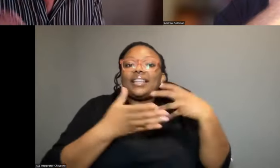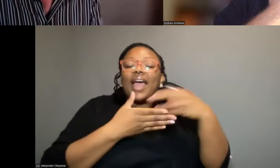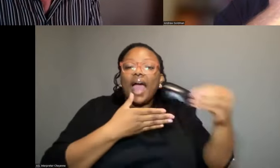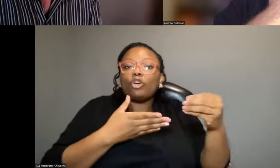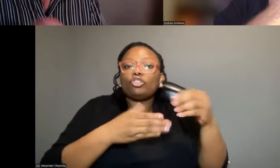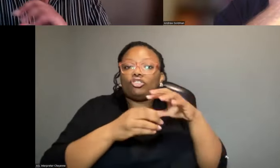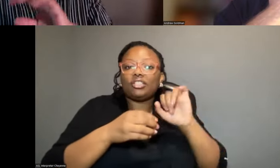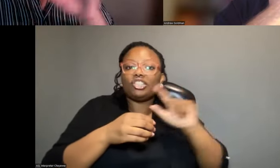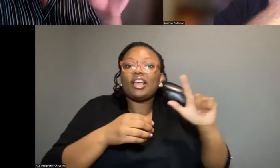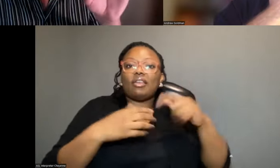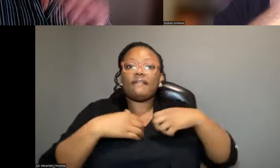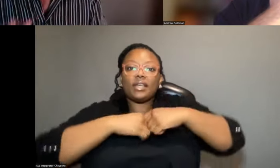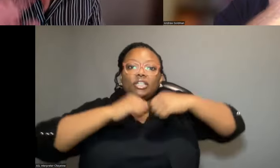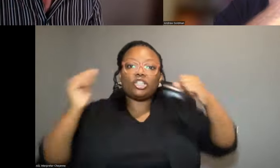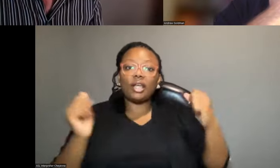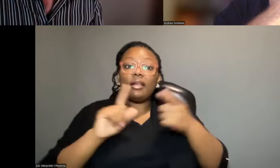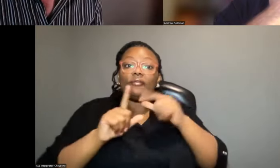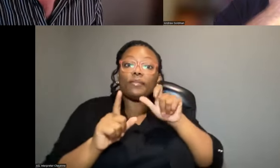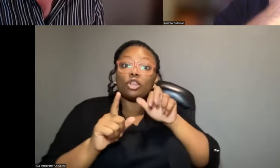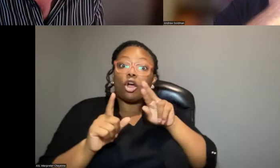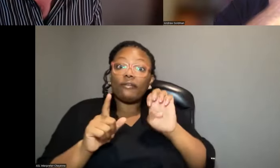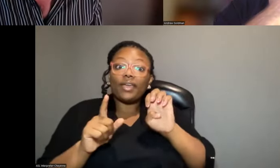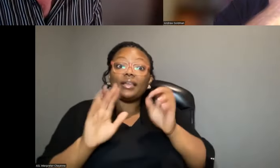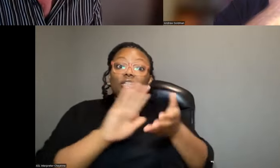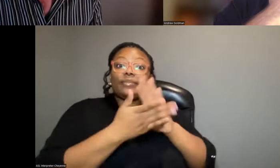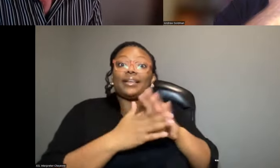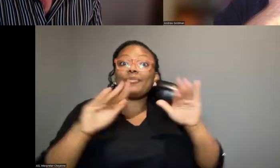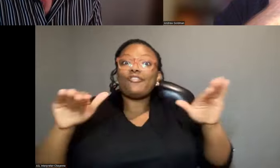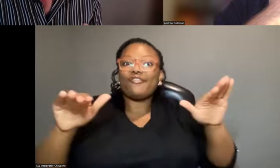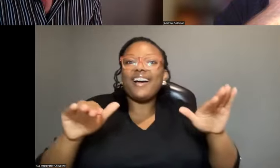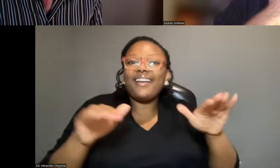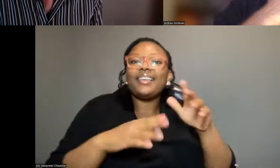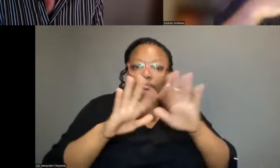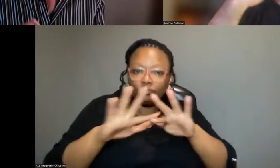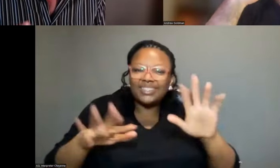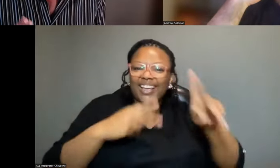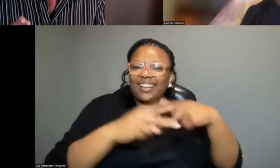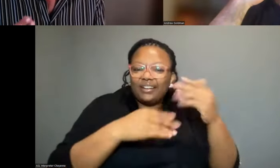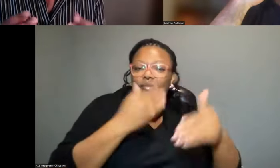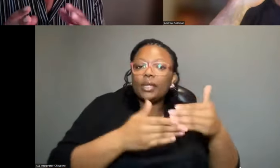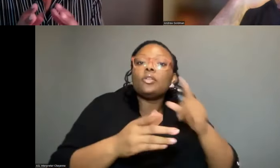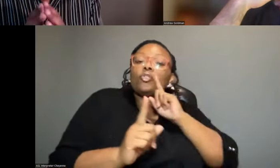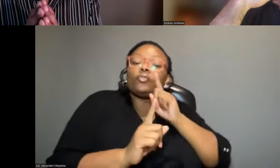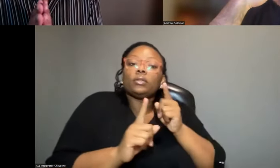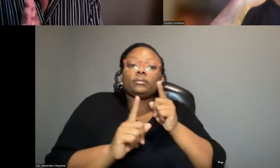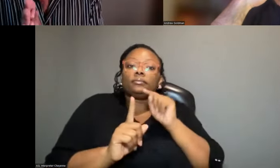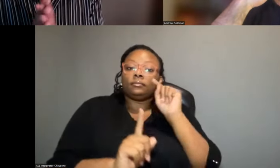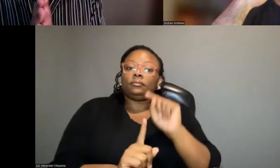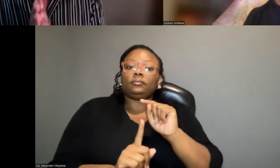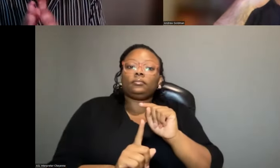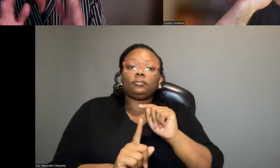shed their shells, when they go from the larval stage to being the flying stage, etc, etc. So this is just a, this is